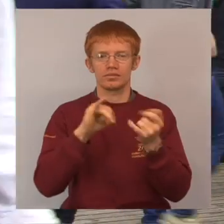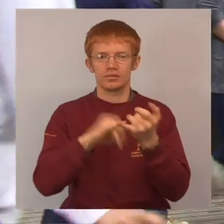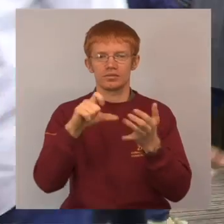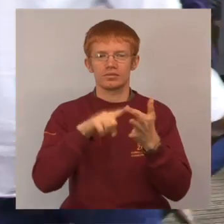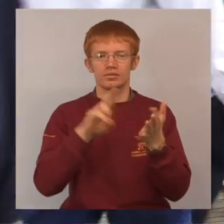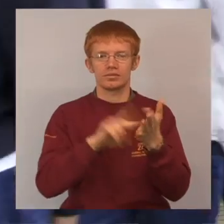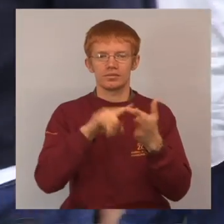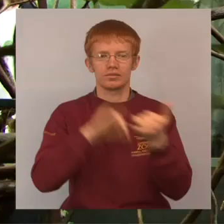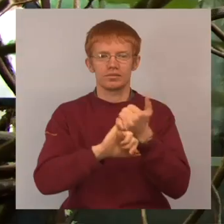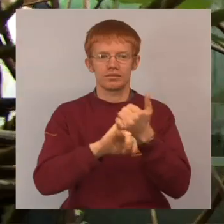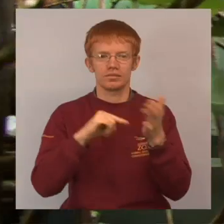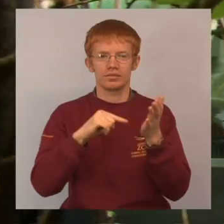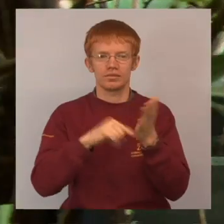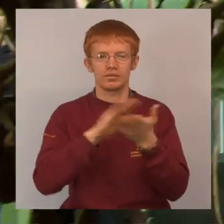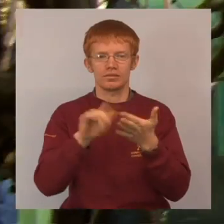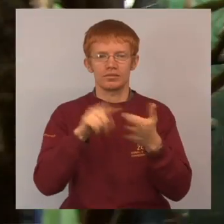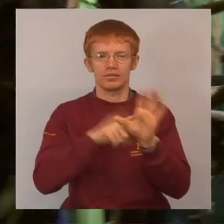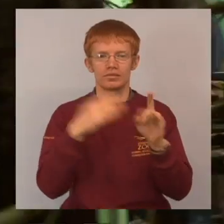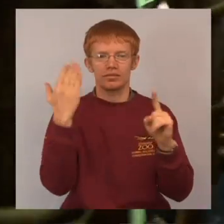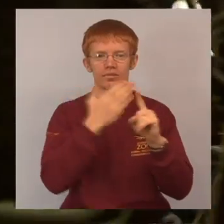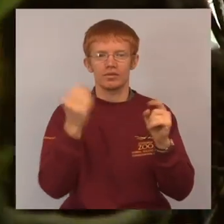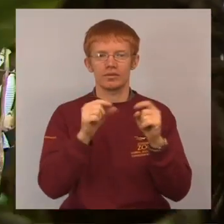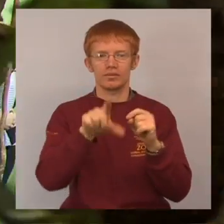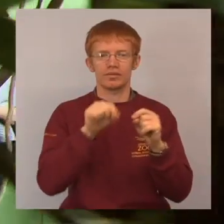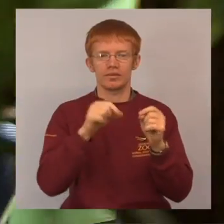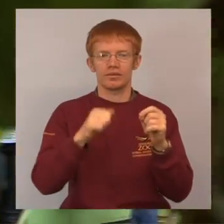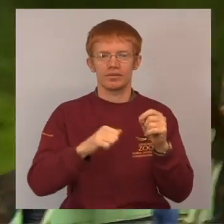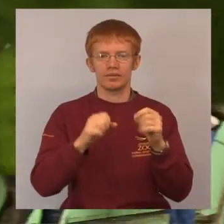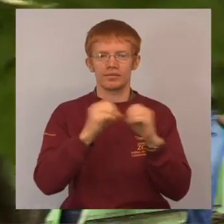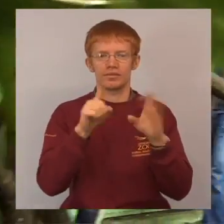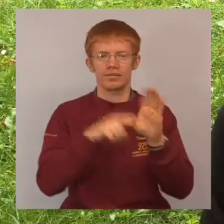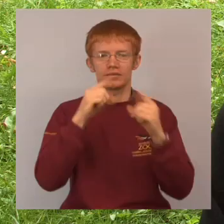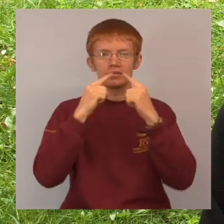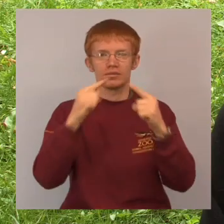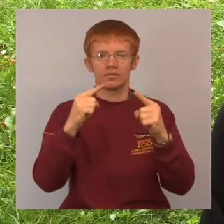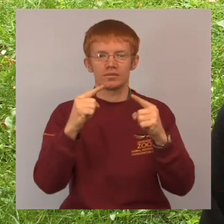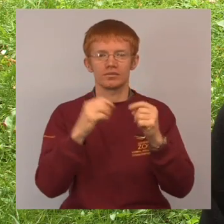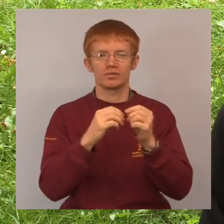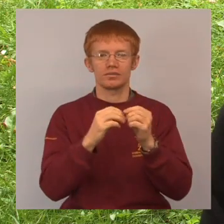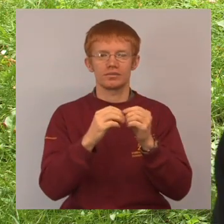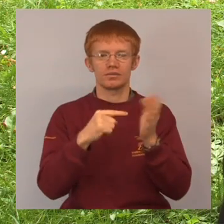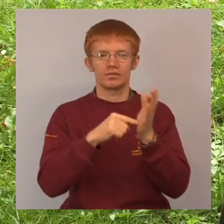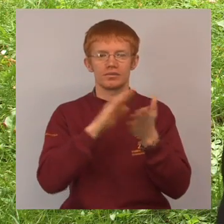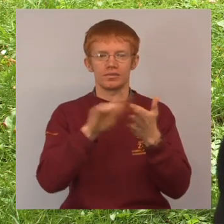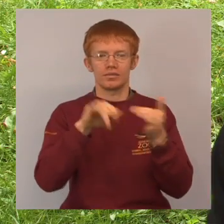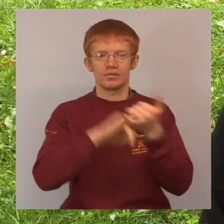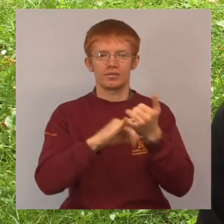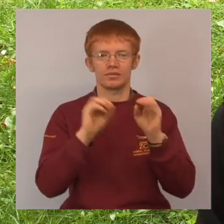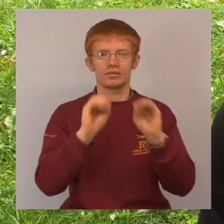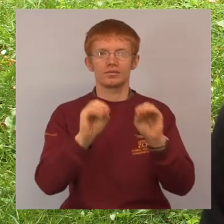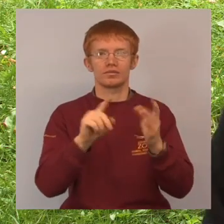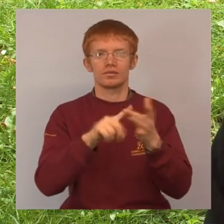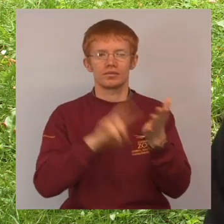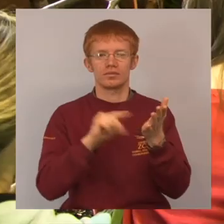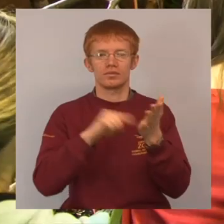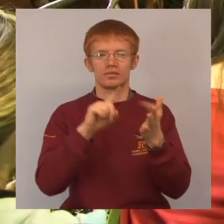come for a week and work behind the scenes. They are nominated by their